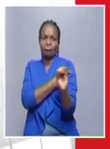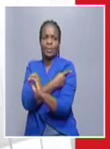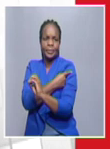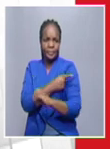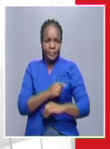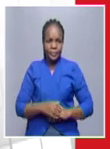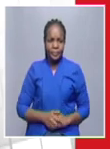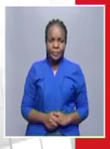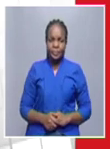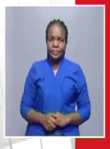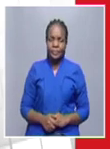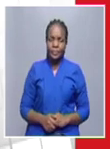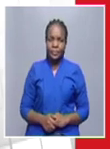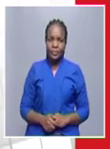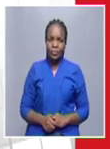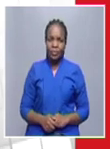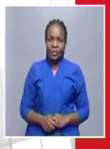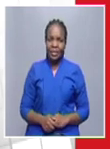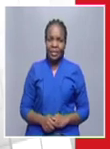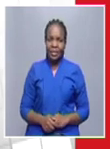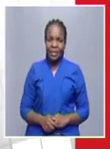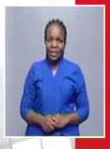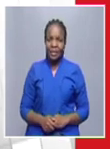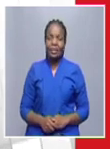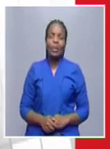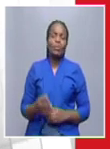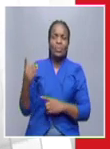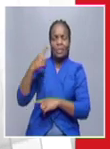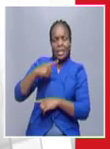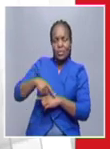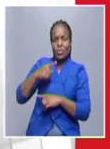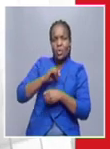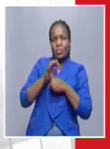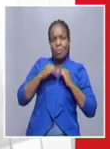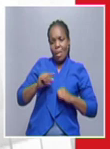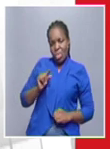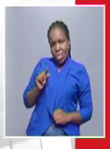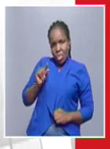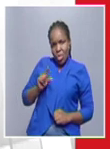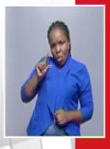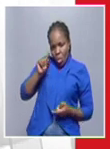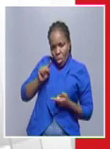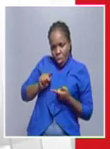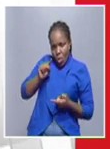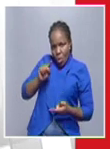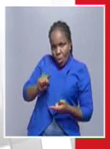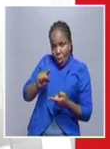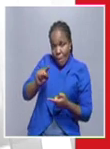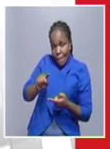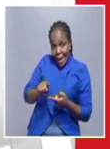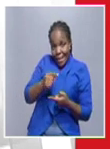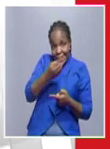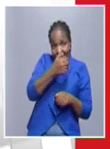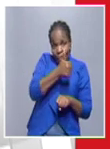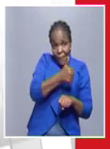low number of cases we've been reporting in the past few days have given us an opportunity to conduct